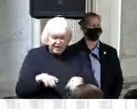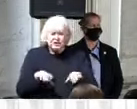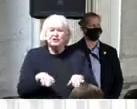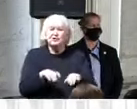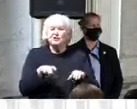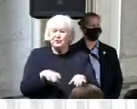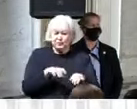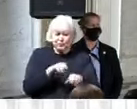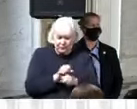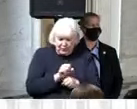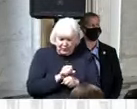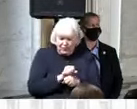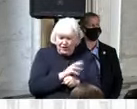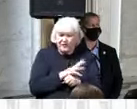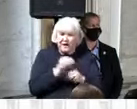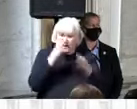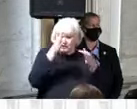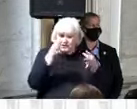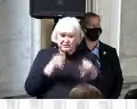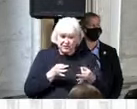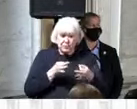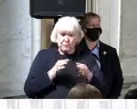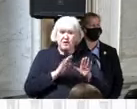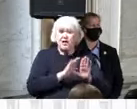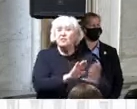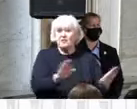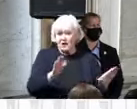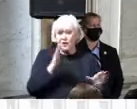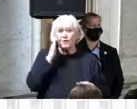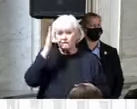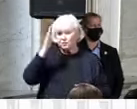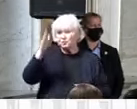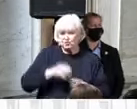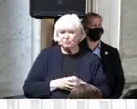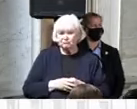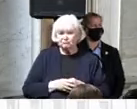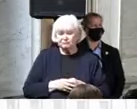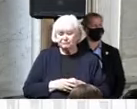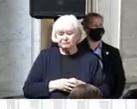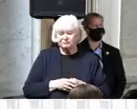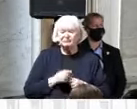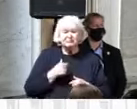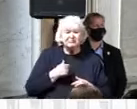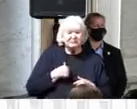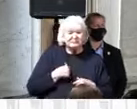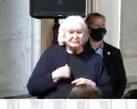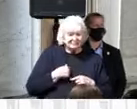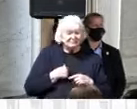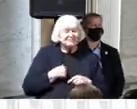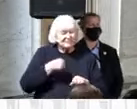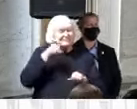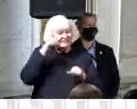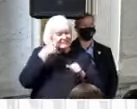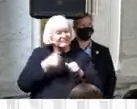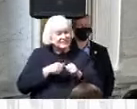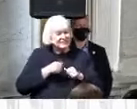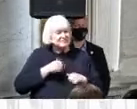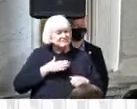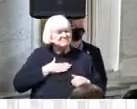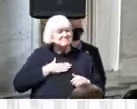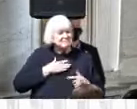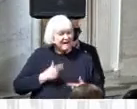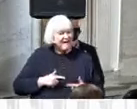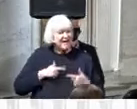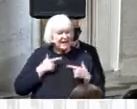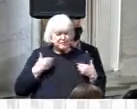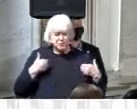to determine their own future and i know this from my own life i learned this at a very young